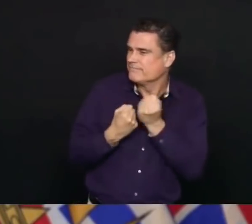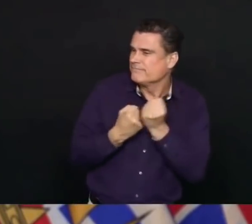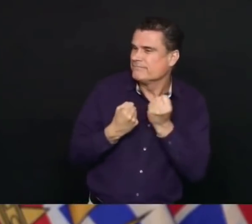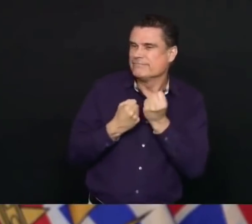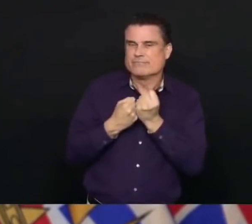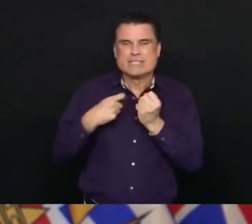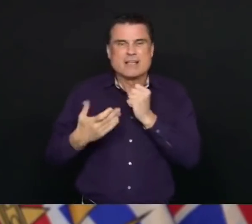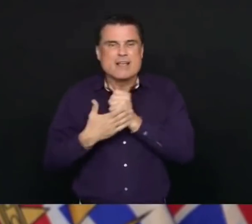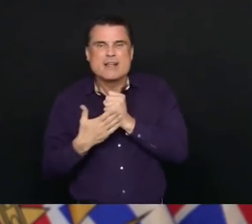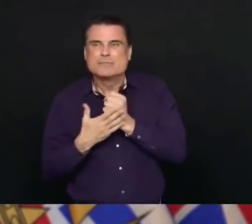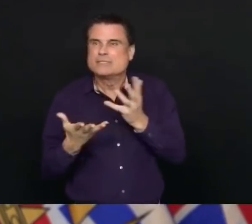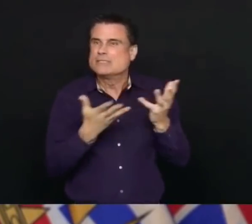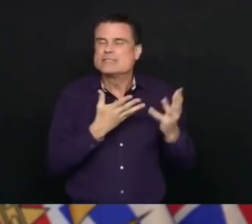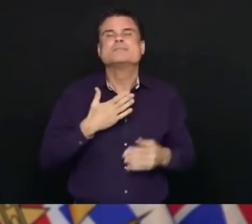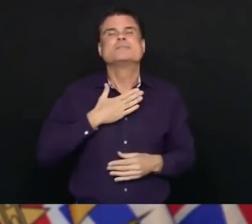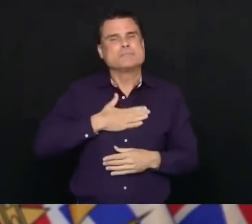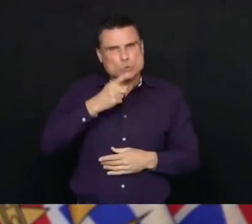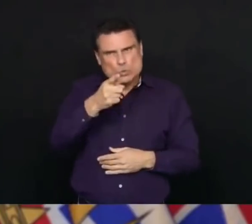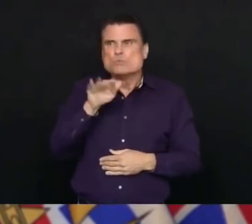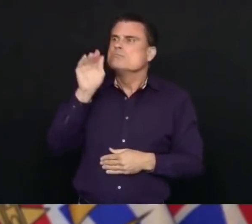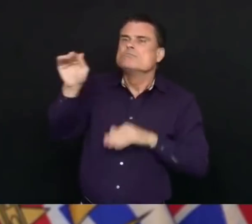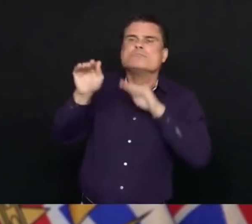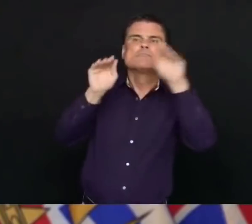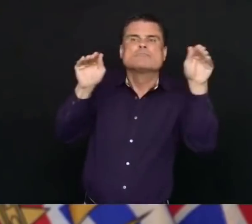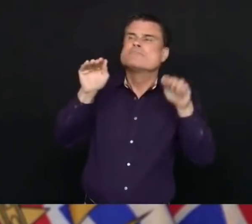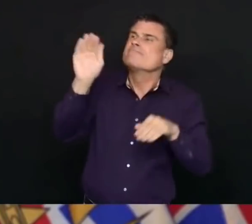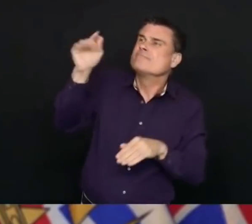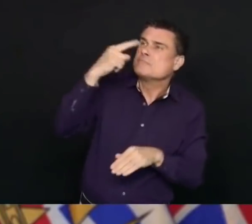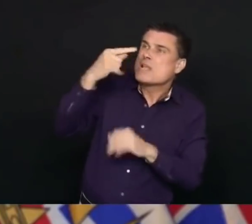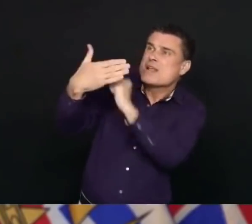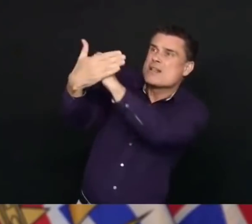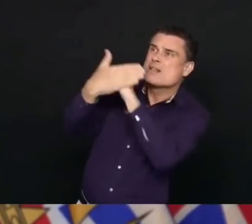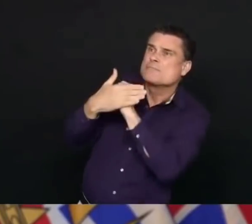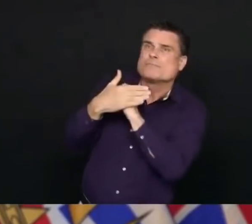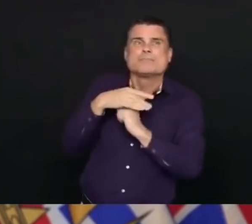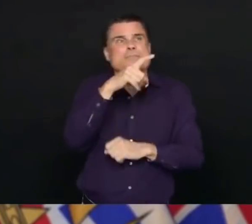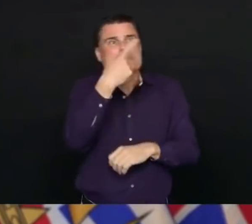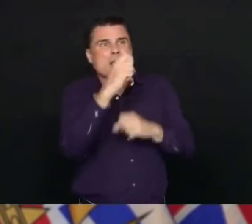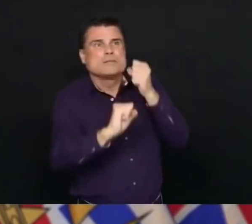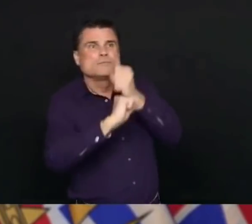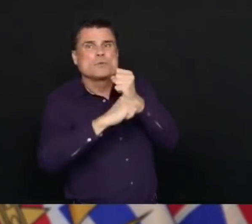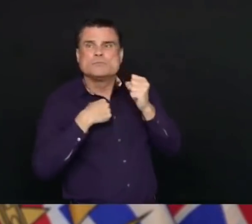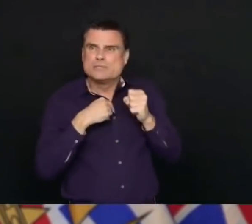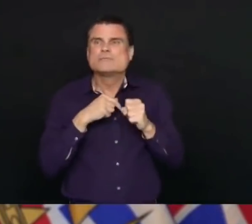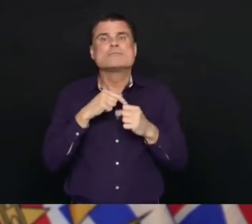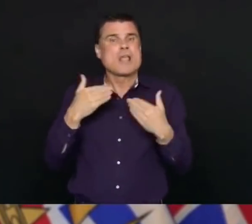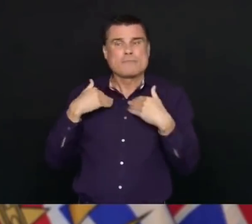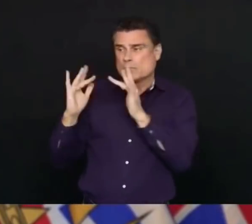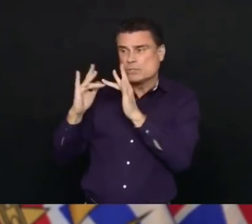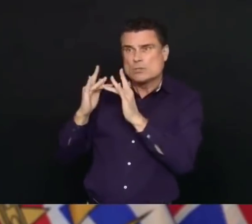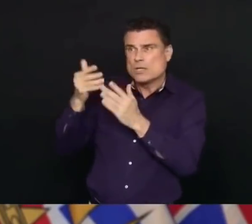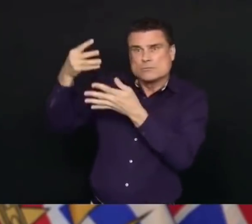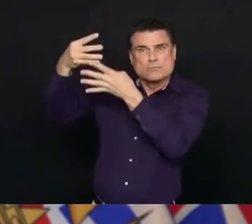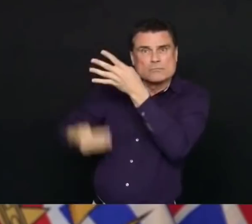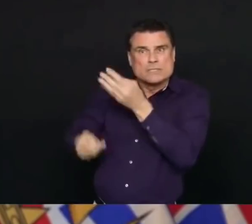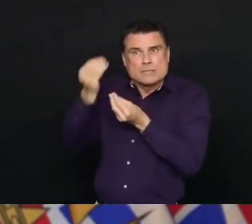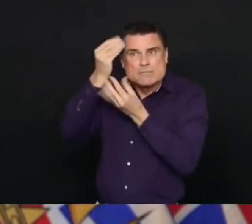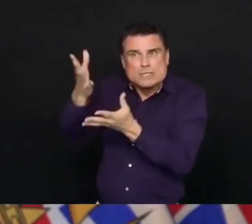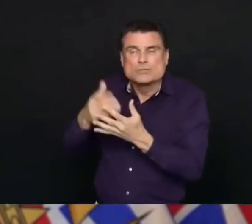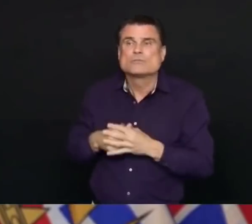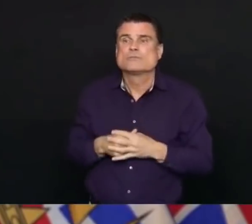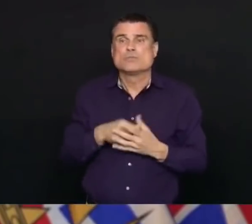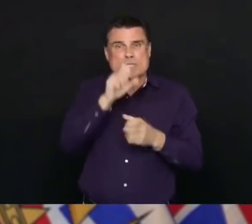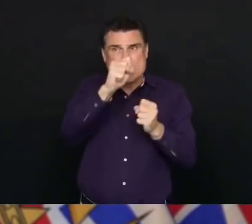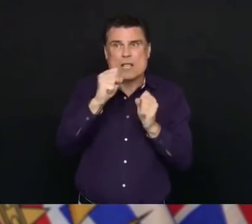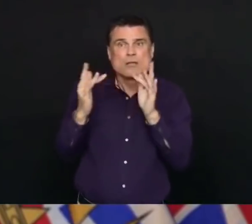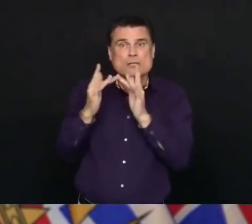about, there's a number of websites, you can reach out to your primary care physicians, you can go to Anxiety Canada, Bounce